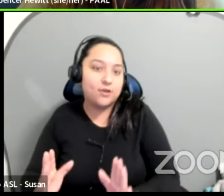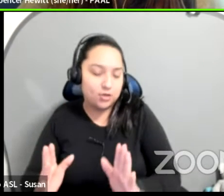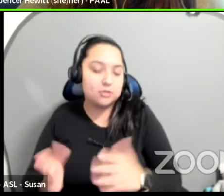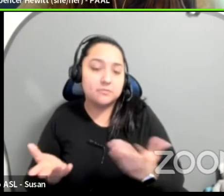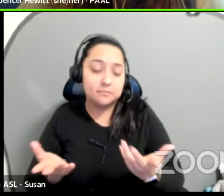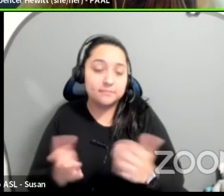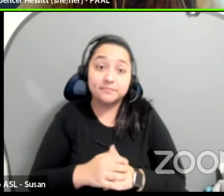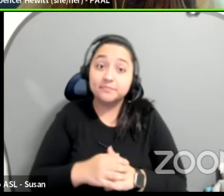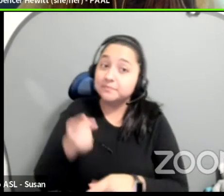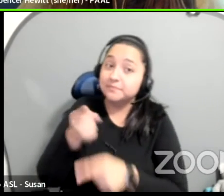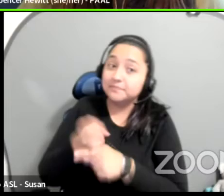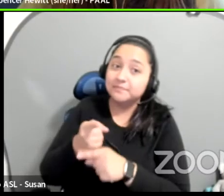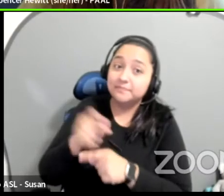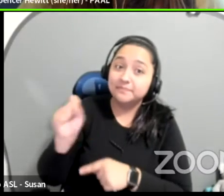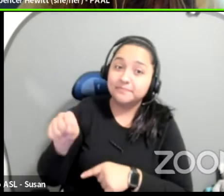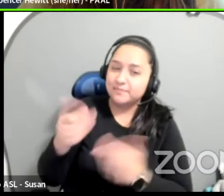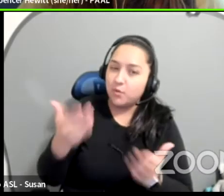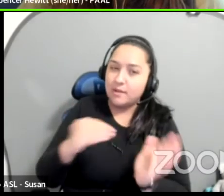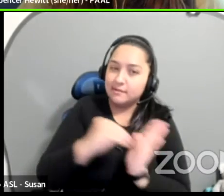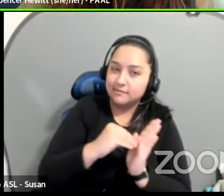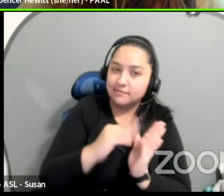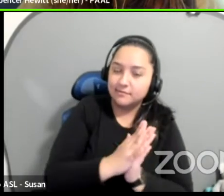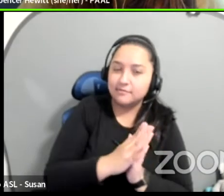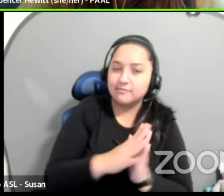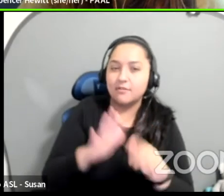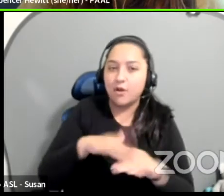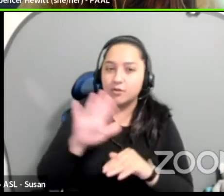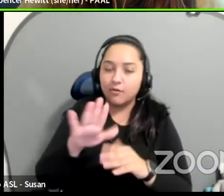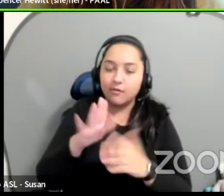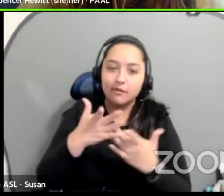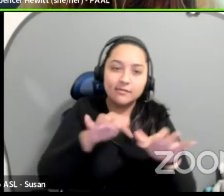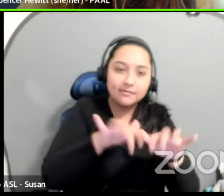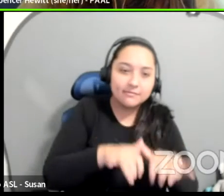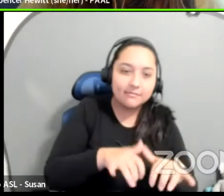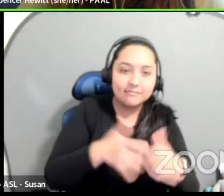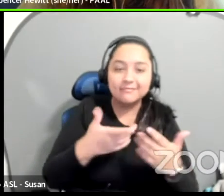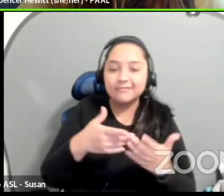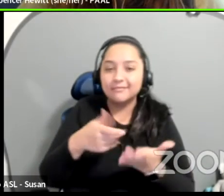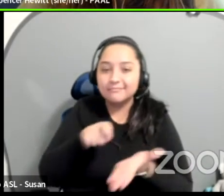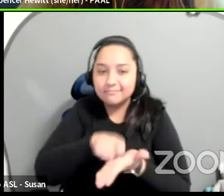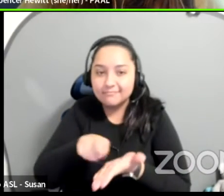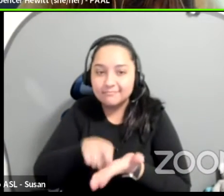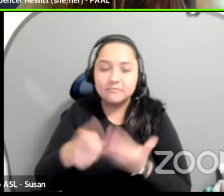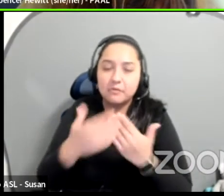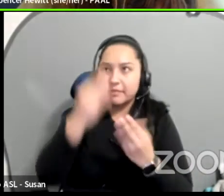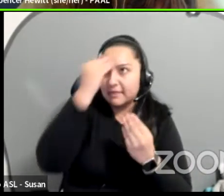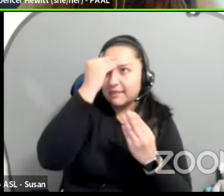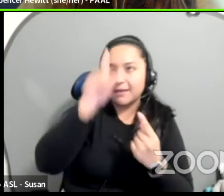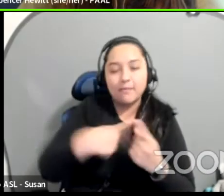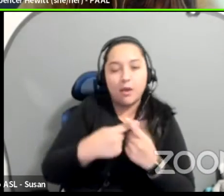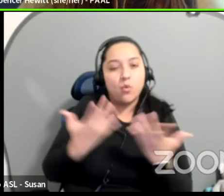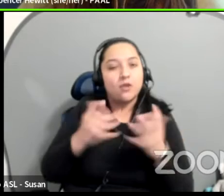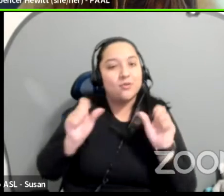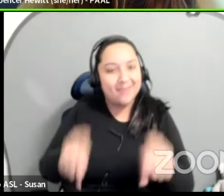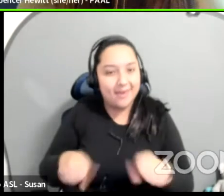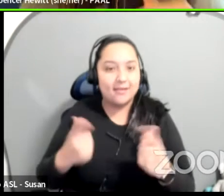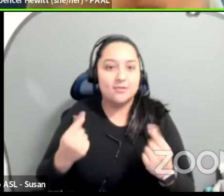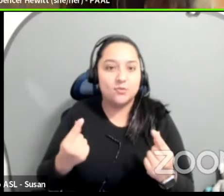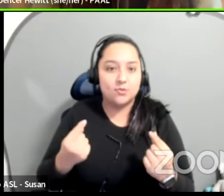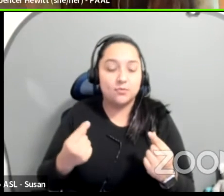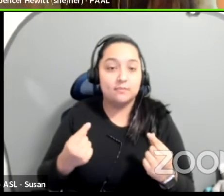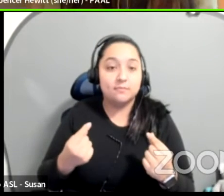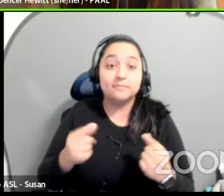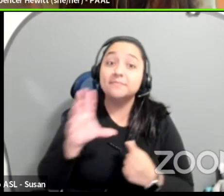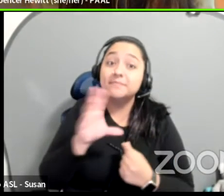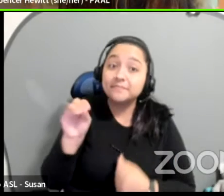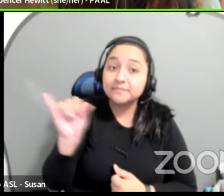whatever you have right now. Um, the question, what can I do? Um, and, and take that with you into these sessions. Also the first session of day three is an